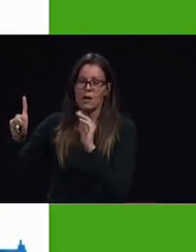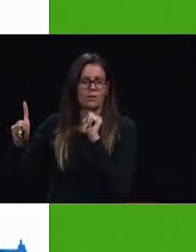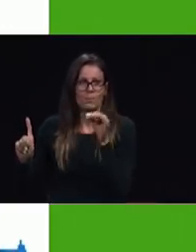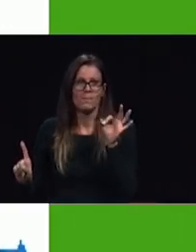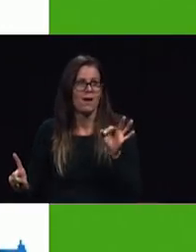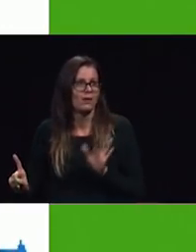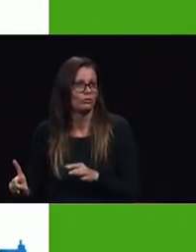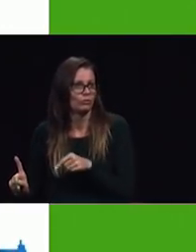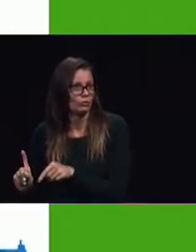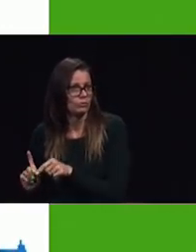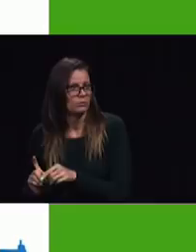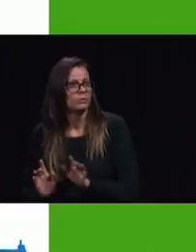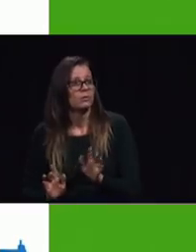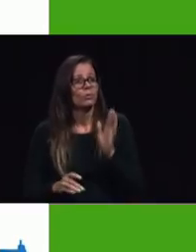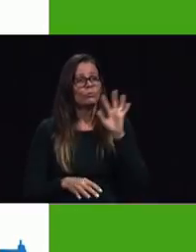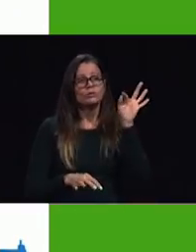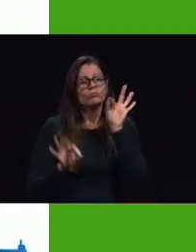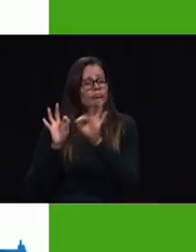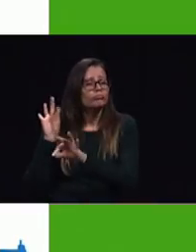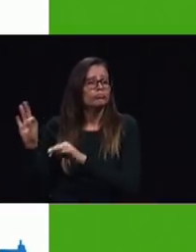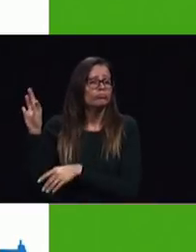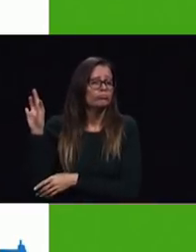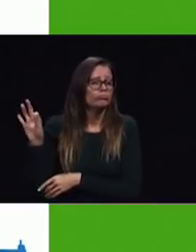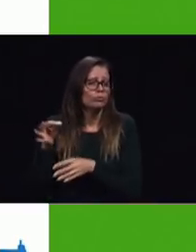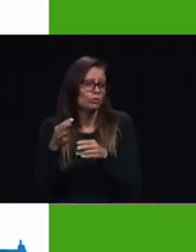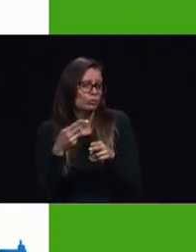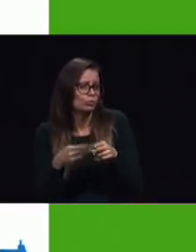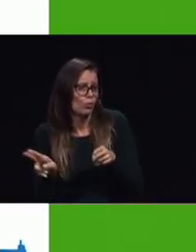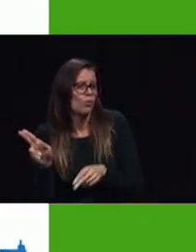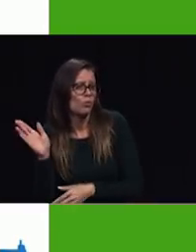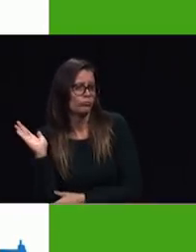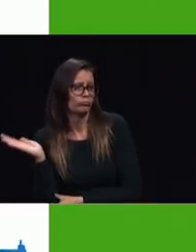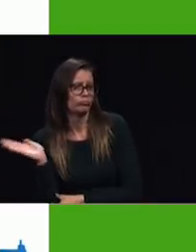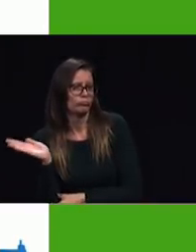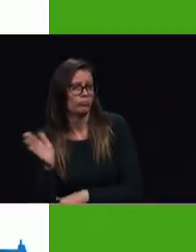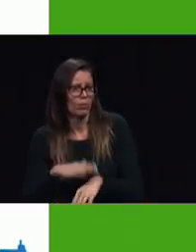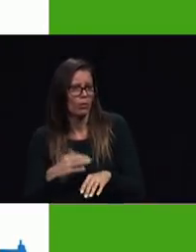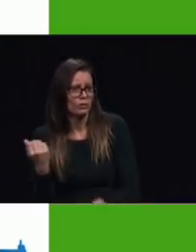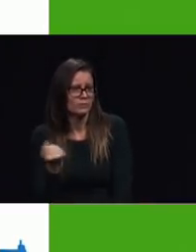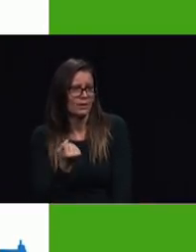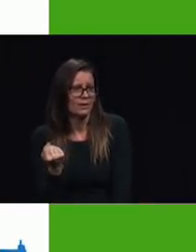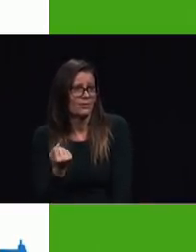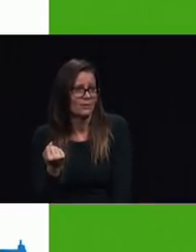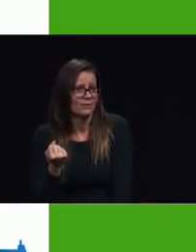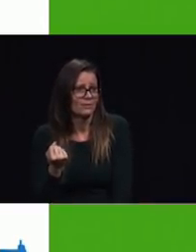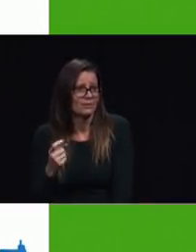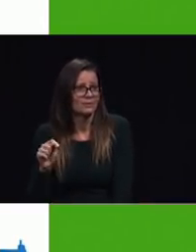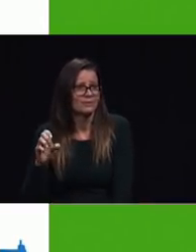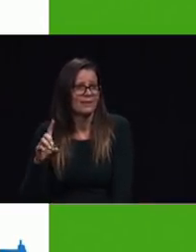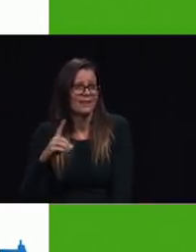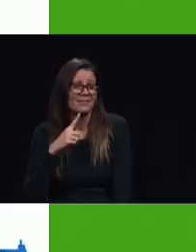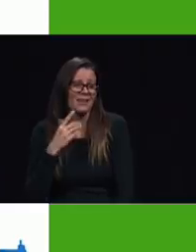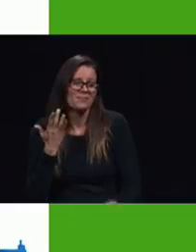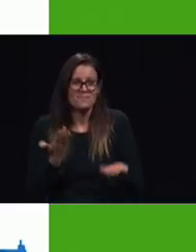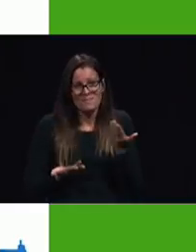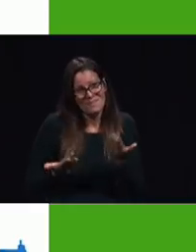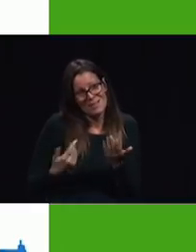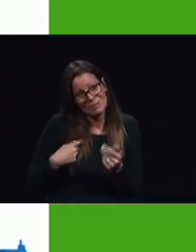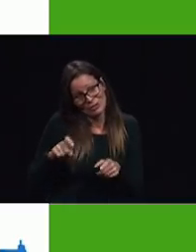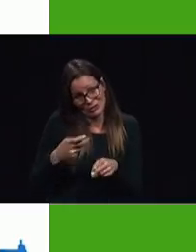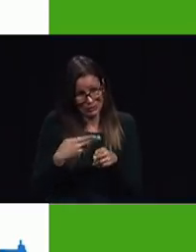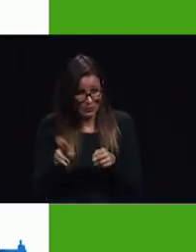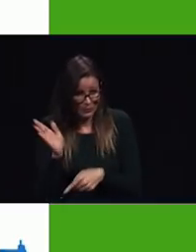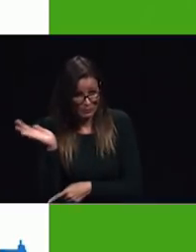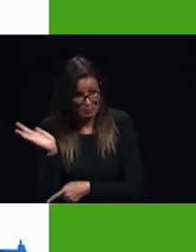sabbath in our churches short discourses I suppose I better get a lesson from that too full of the